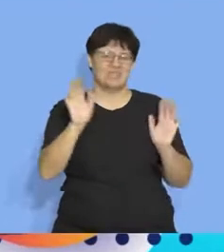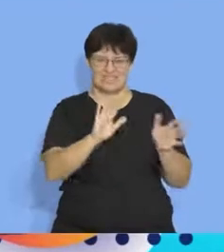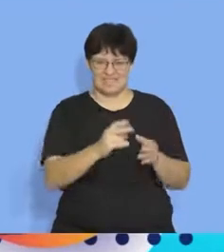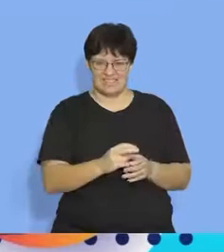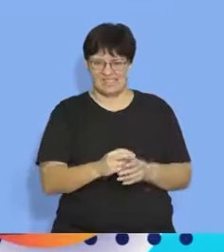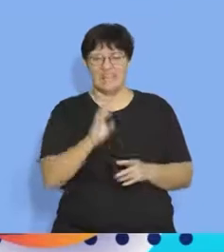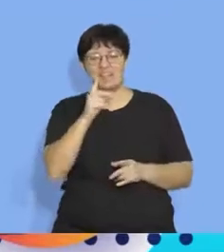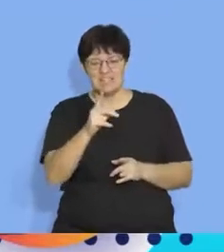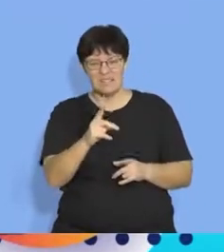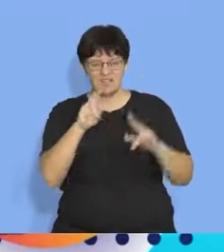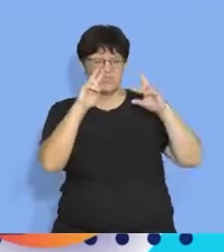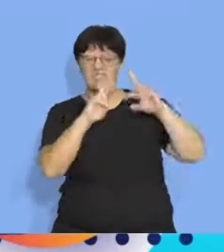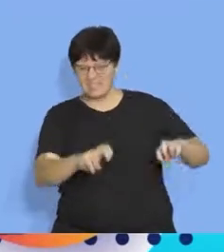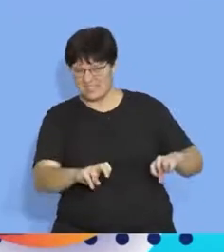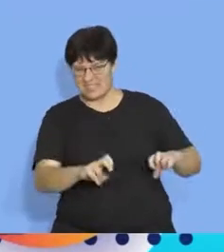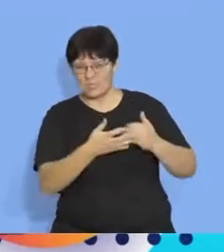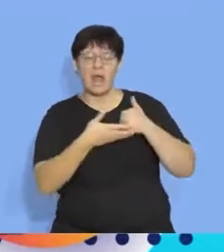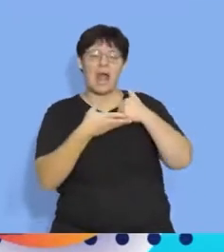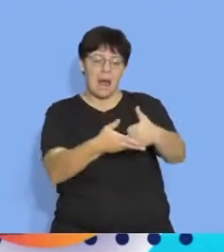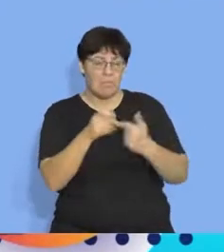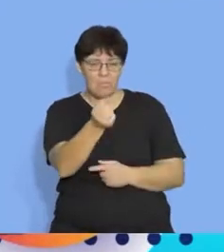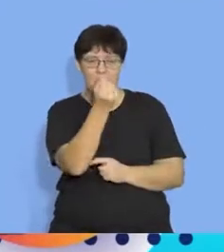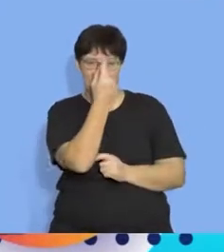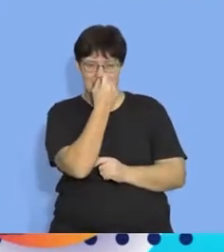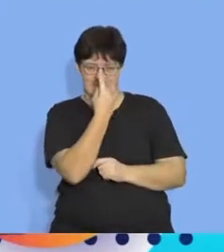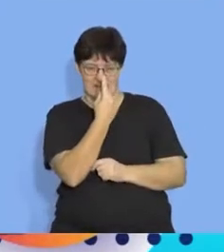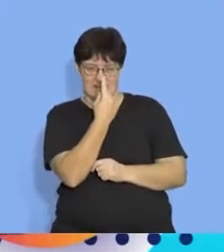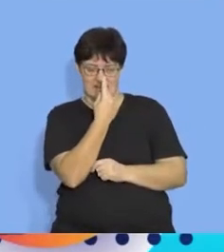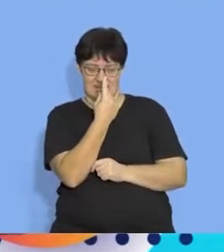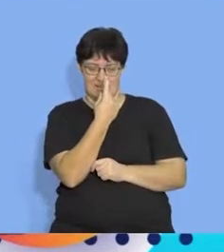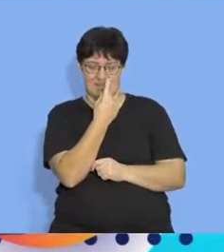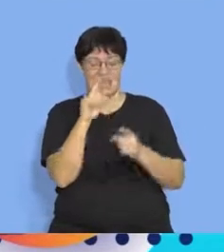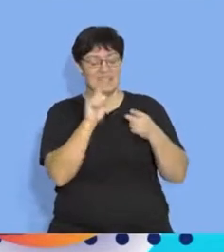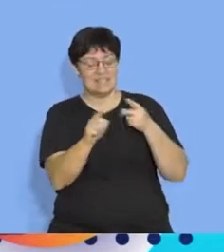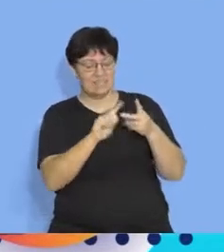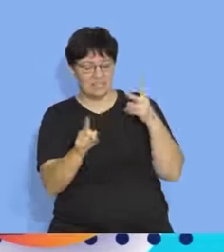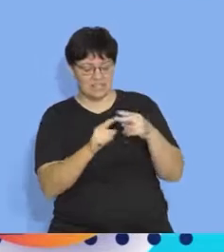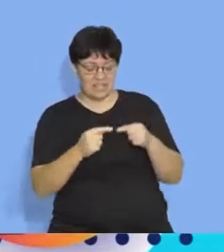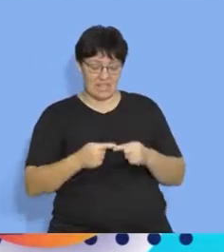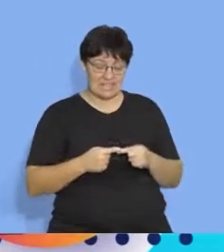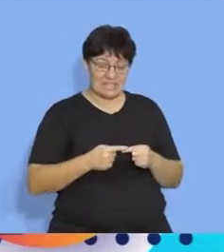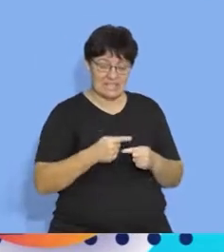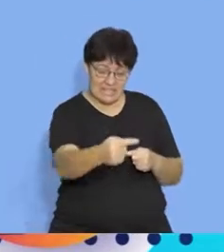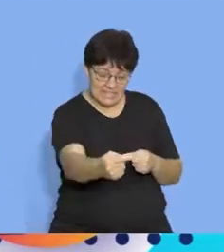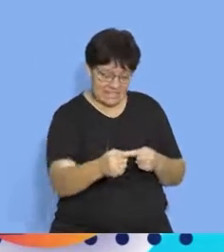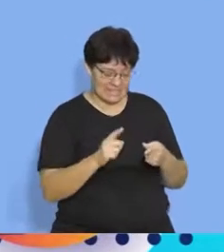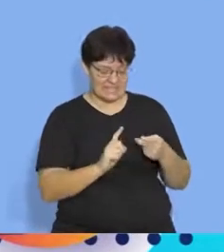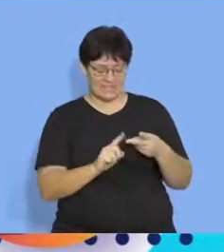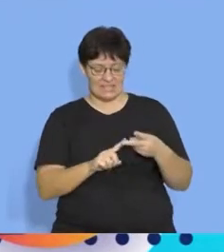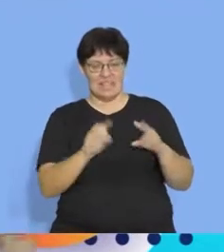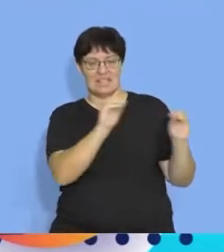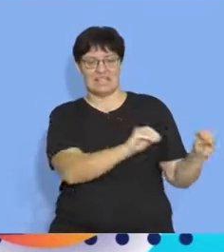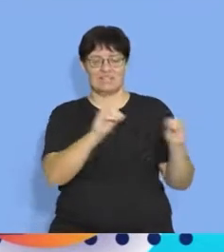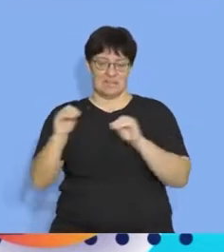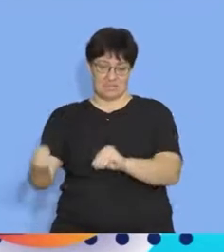worry about it this is just a case study this is just to help you understand the difference between distance